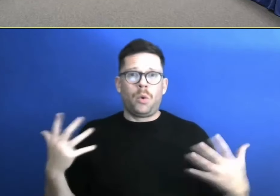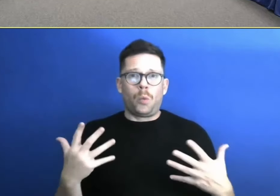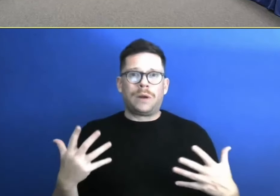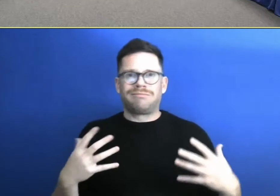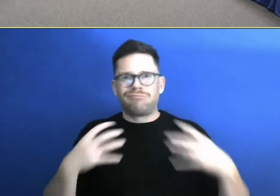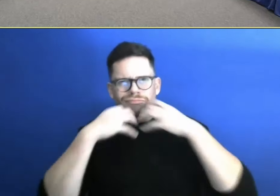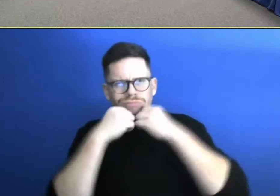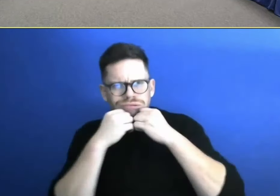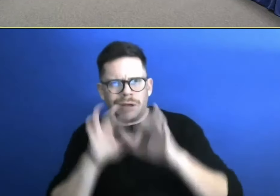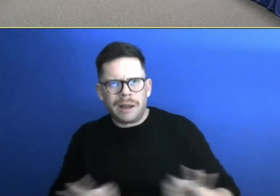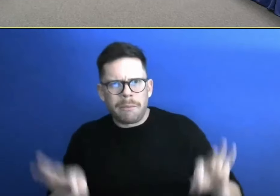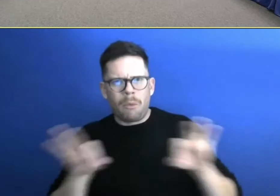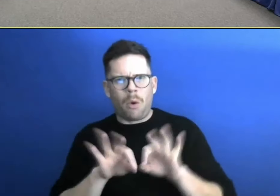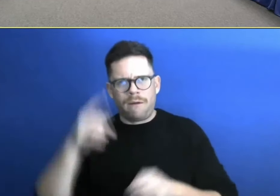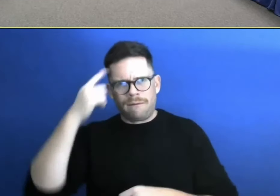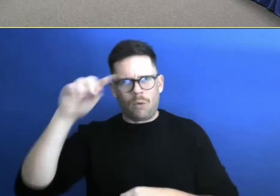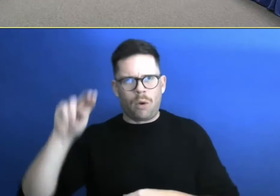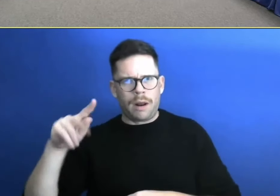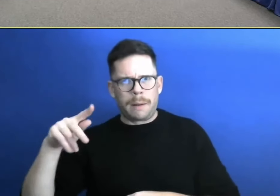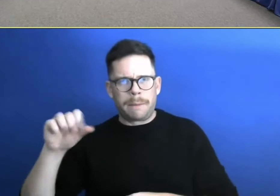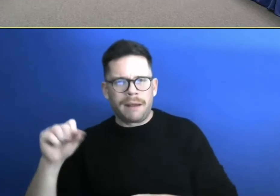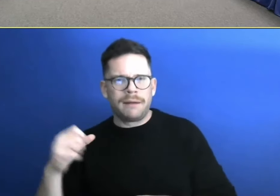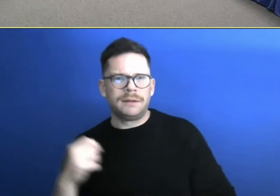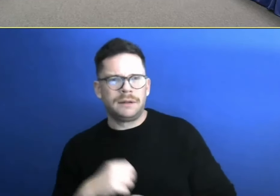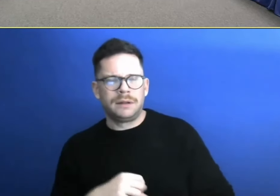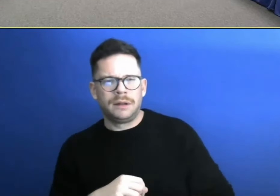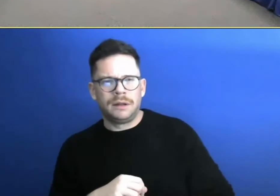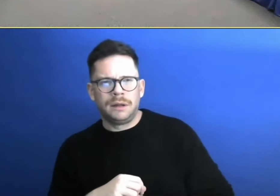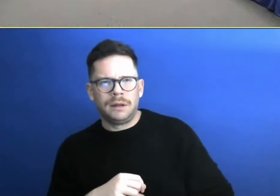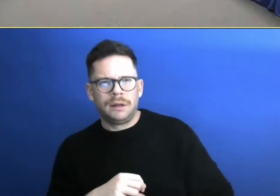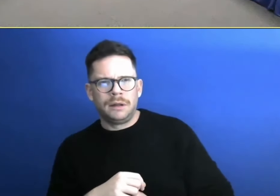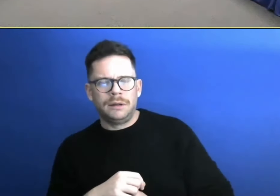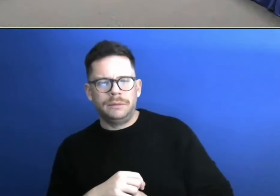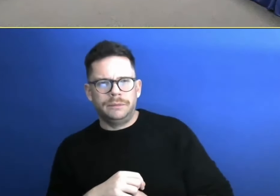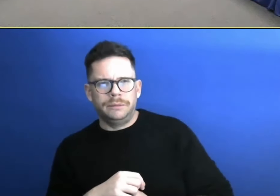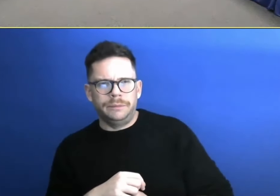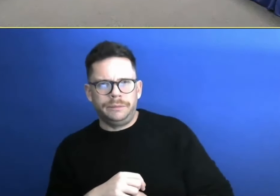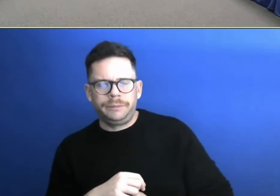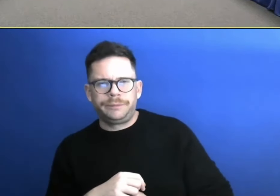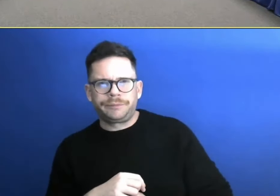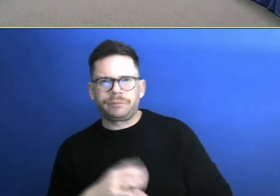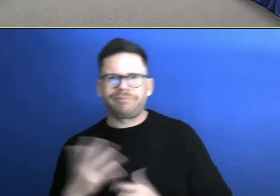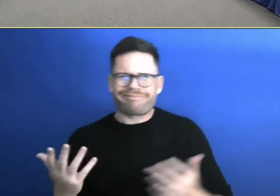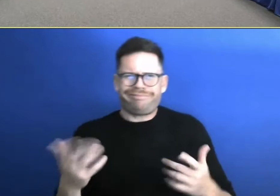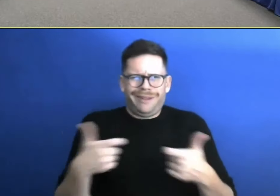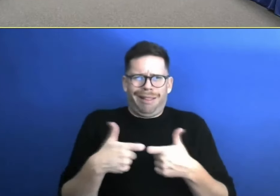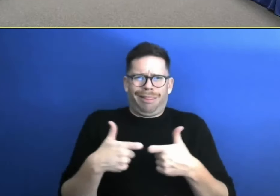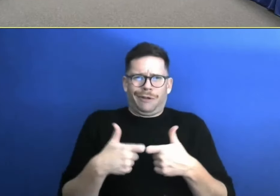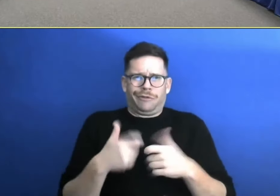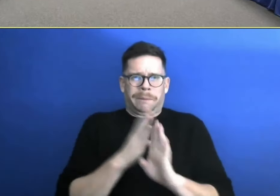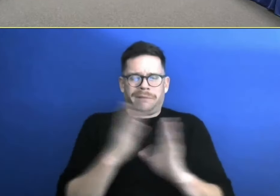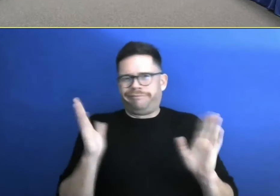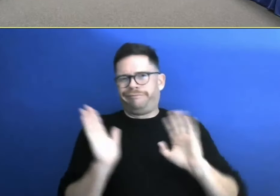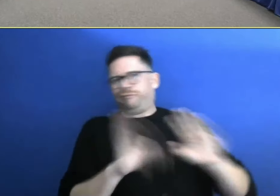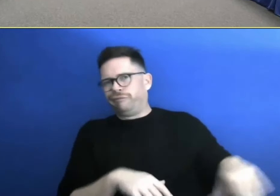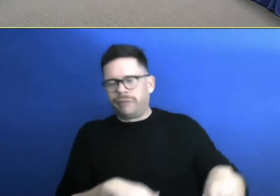That's, that's really, that's our job. My job is to worry about, um, we're going to, we're going we're going to Boston,